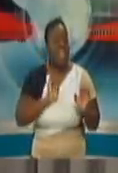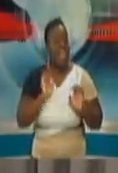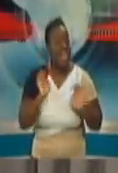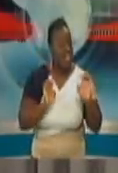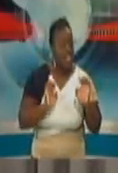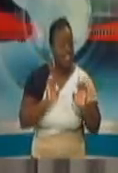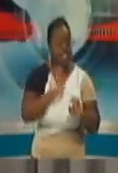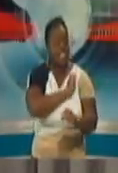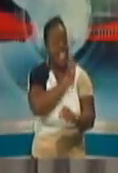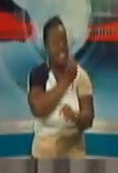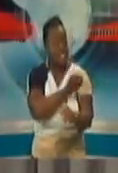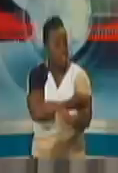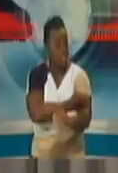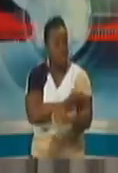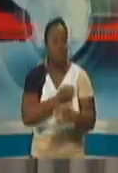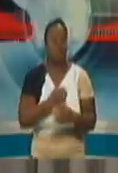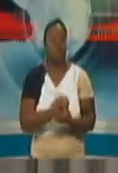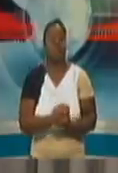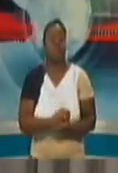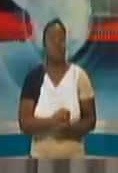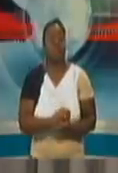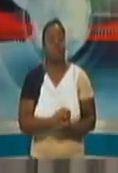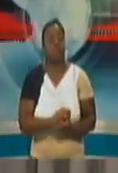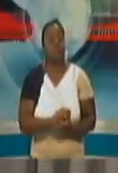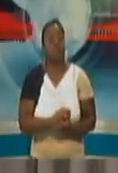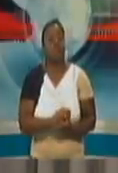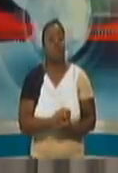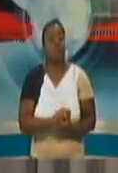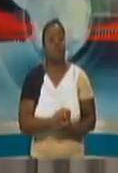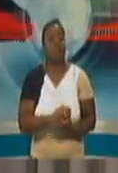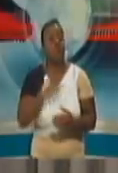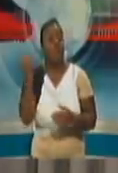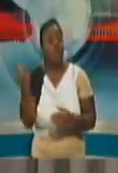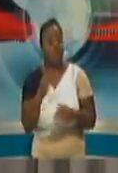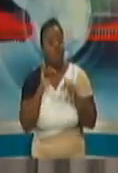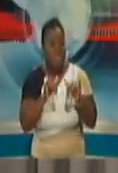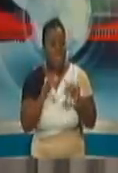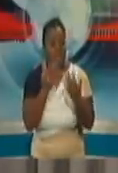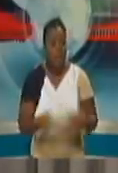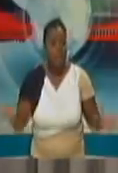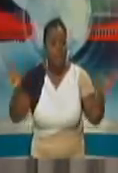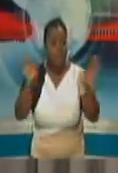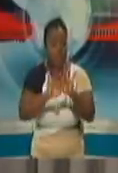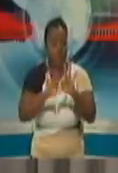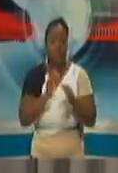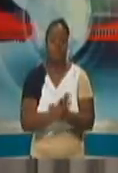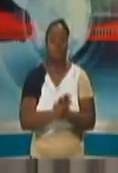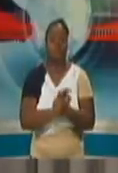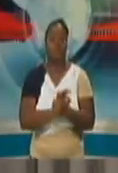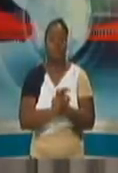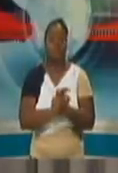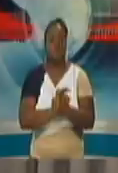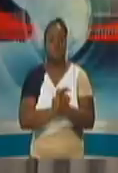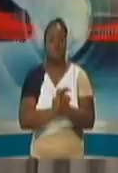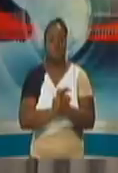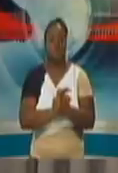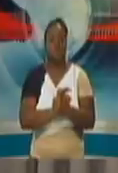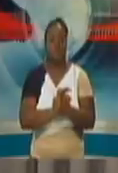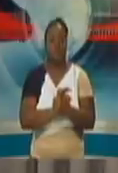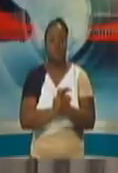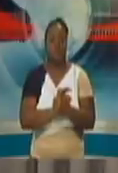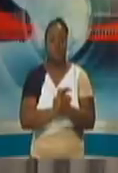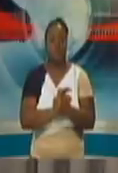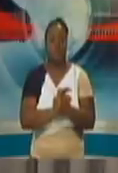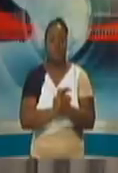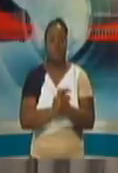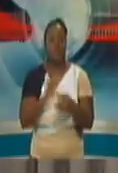province. We are blessed with hydrocarbons and the energy sector will always remain important. The manufacturing sector has been a significant